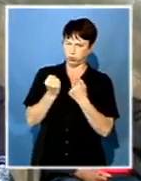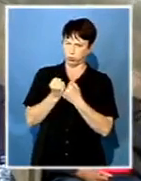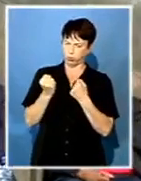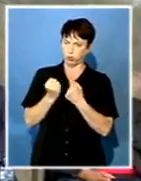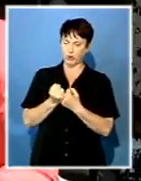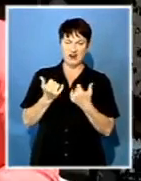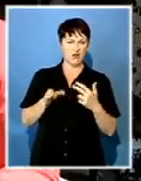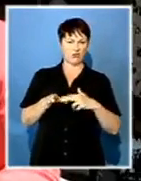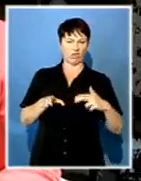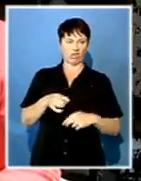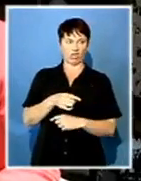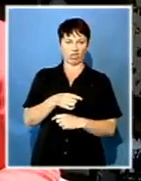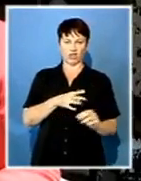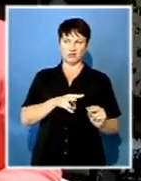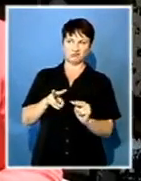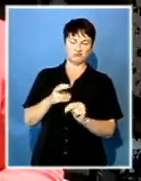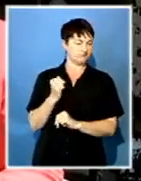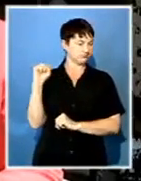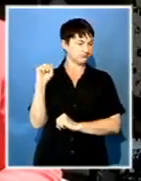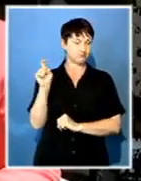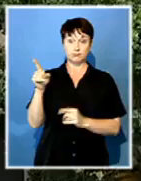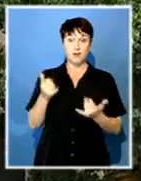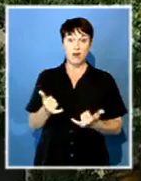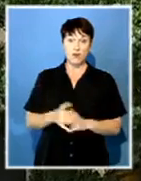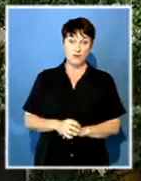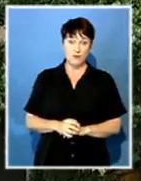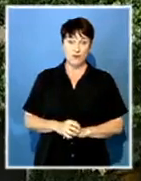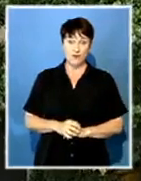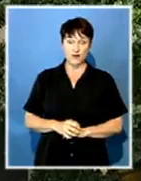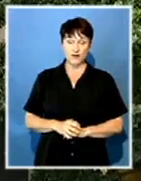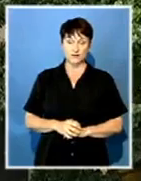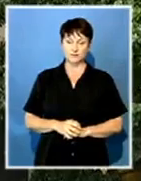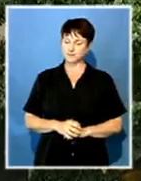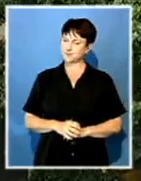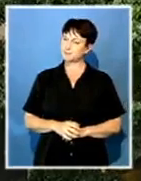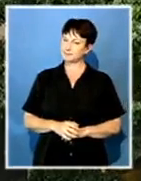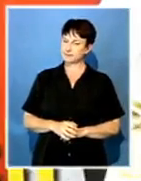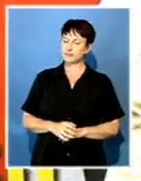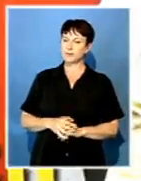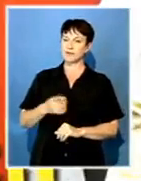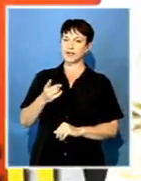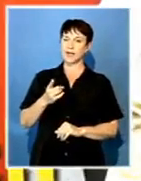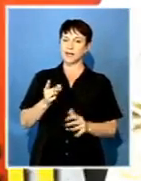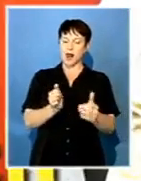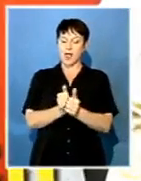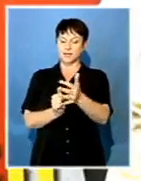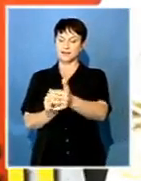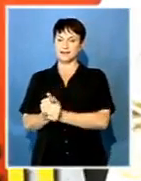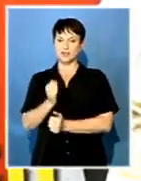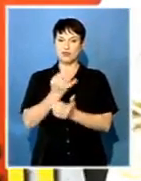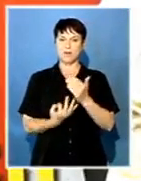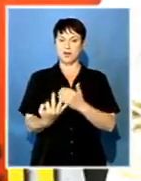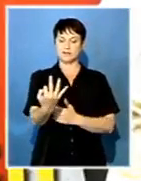allies, now turning against him. And the state of the tripartite alliance,